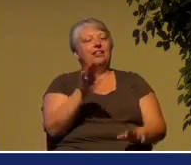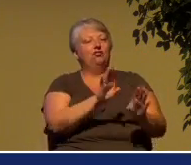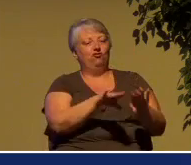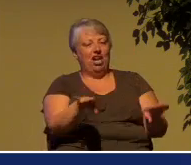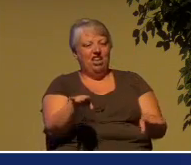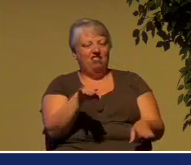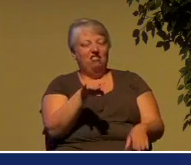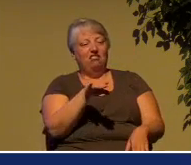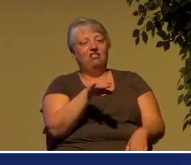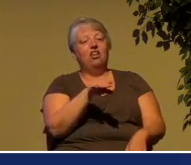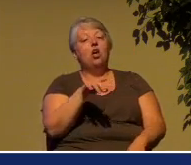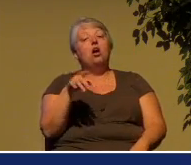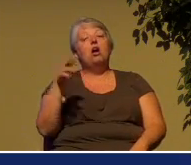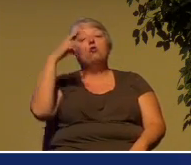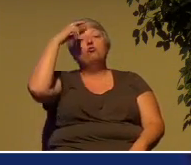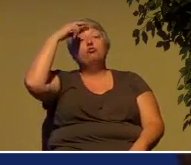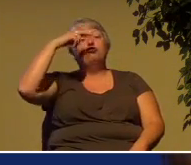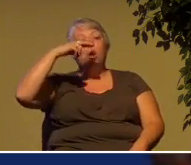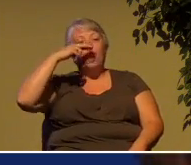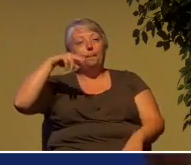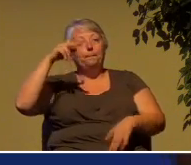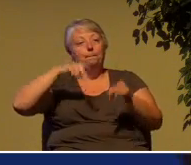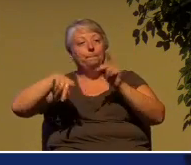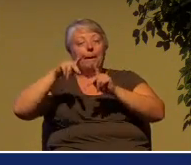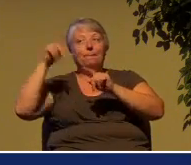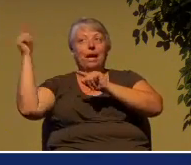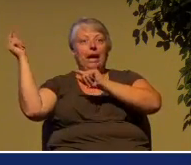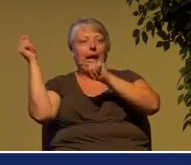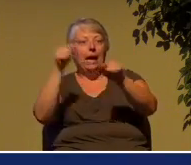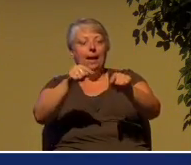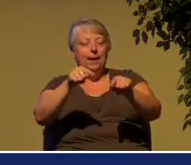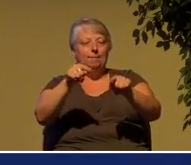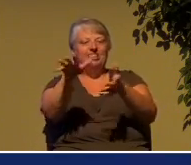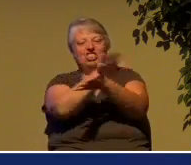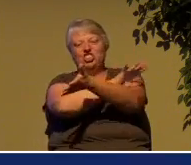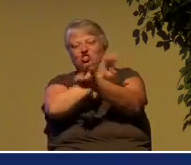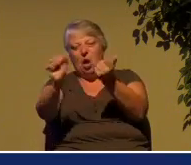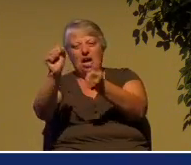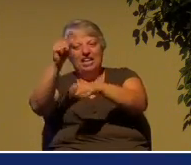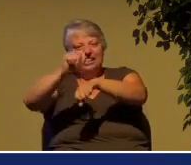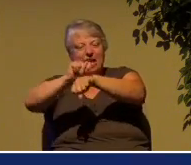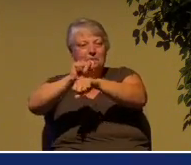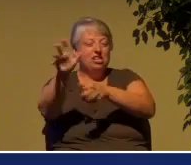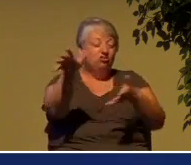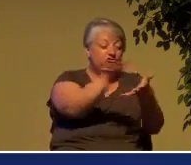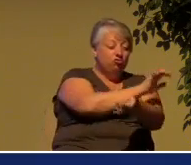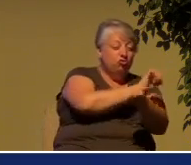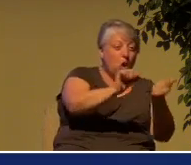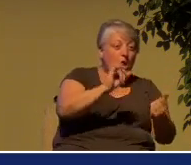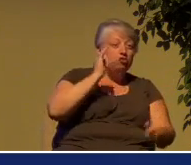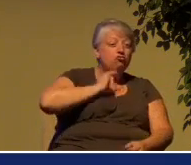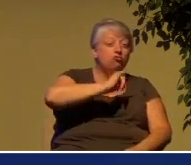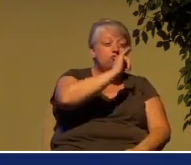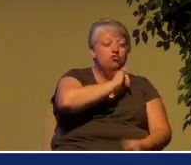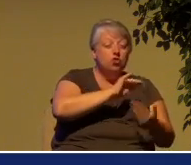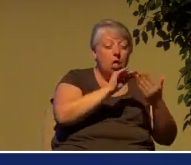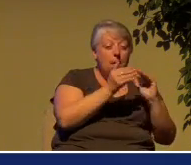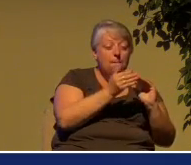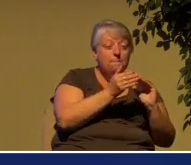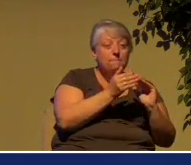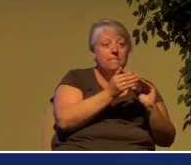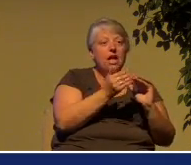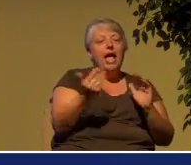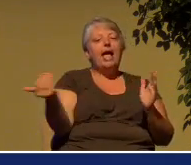Romans came, destroyed the temple, destroyed Jerusalem. And once again, the people of Israel were scattered all